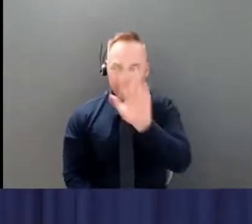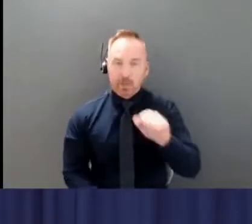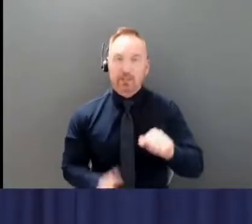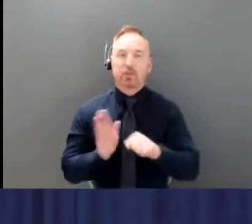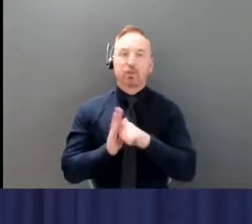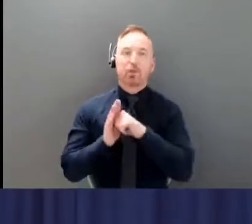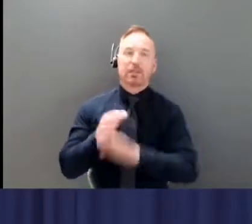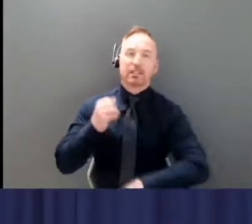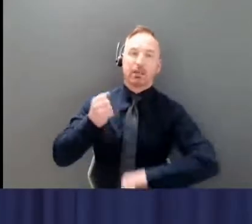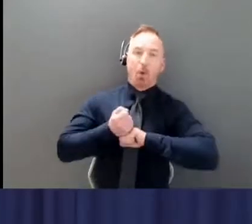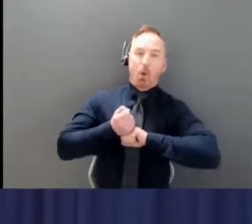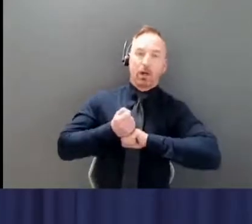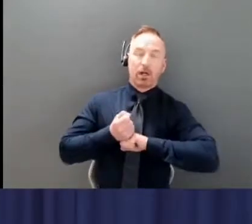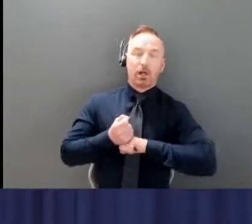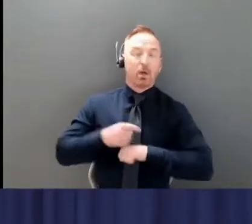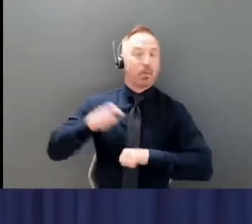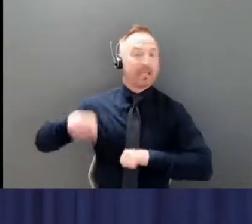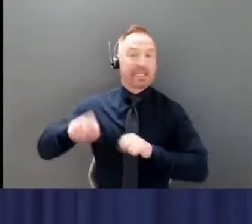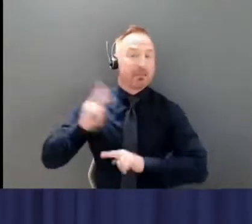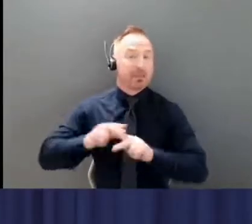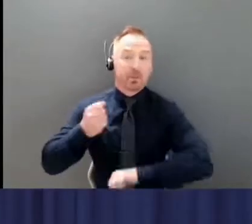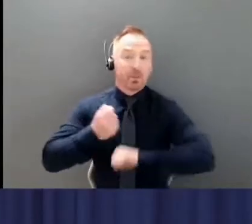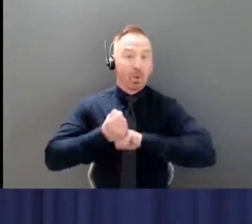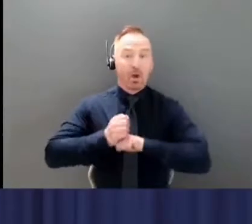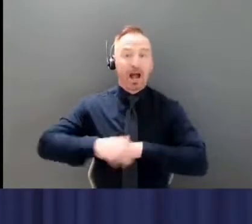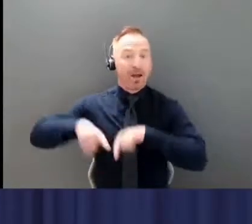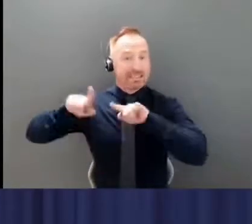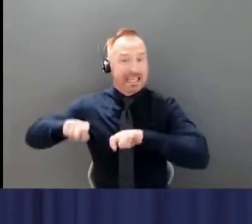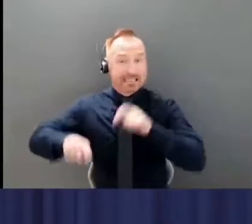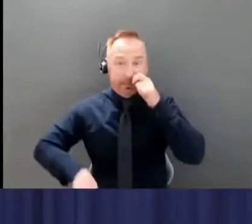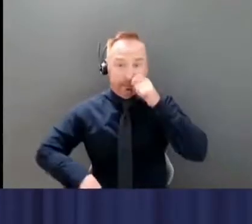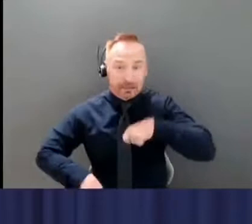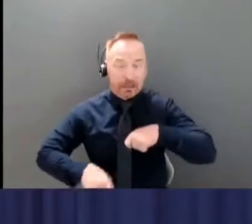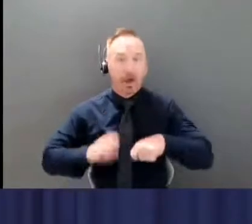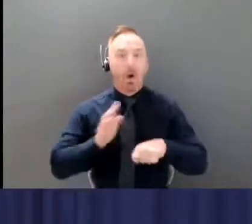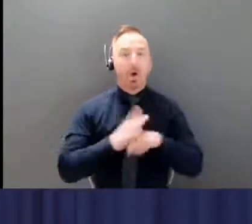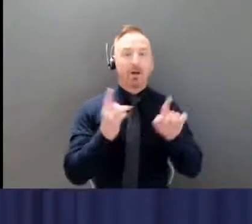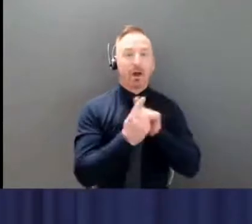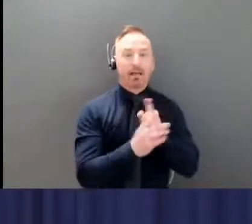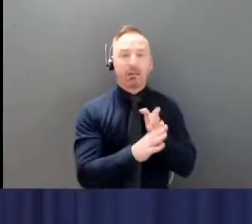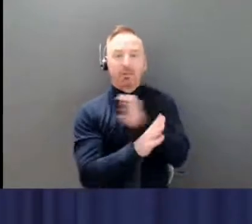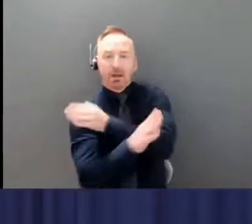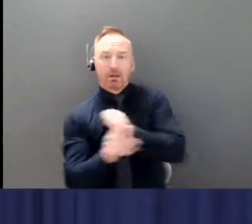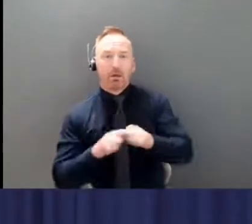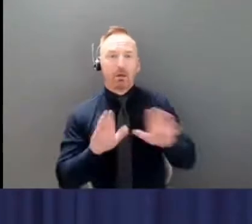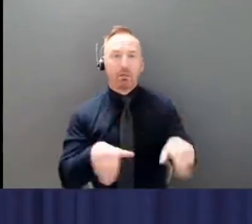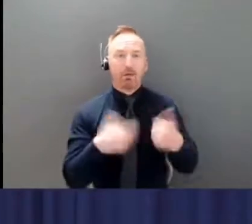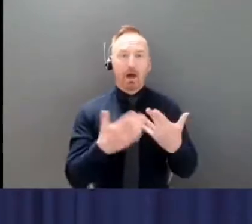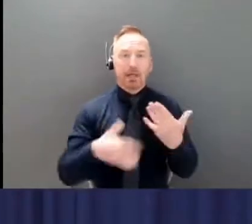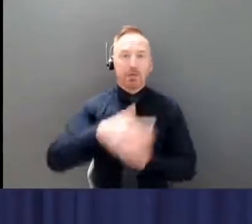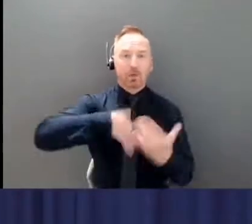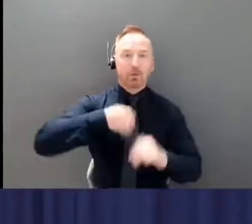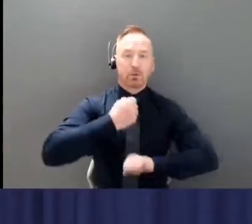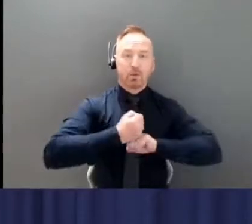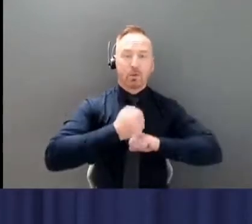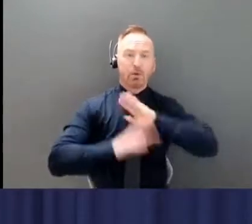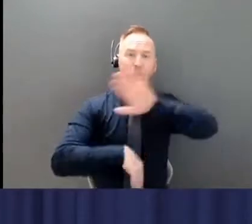our testing and contact tracing efforts and to provide social supports in all of our communities.